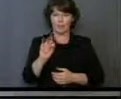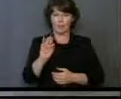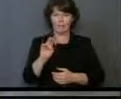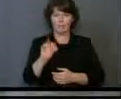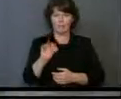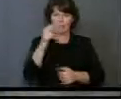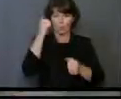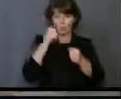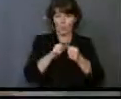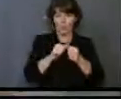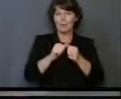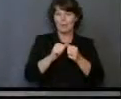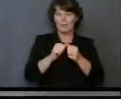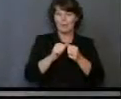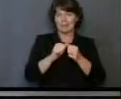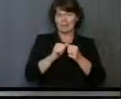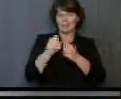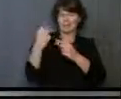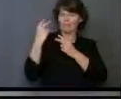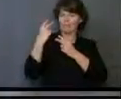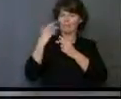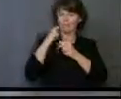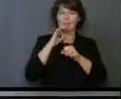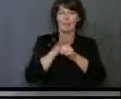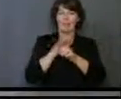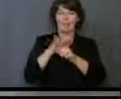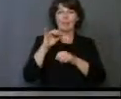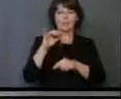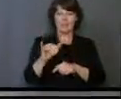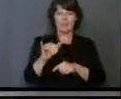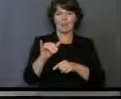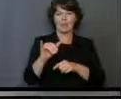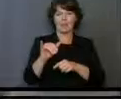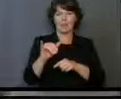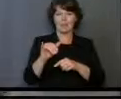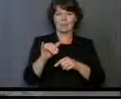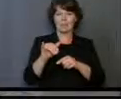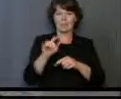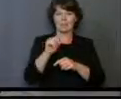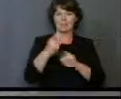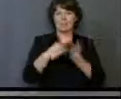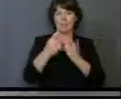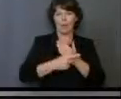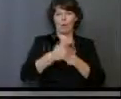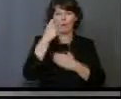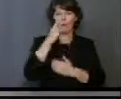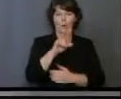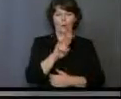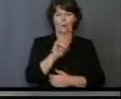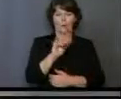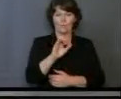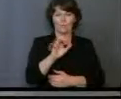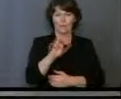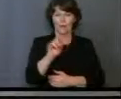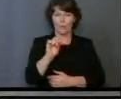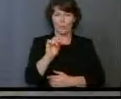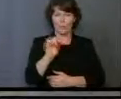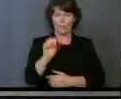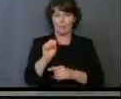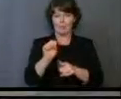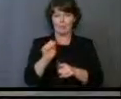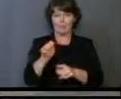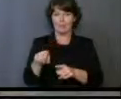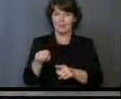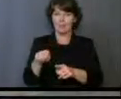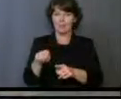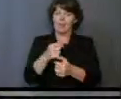and now sainted Vic Ramis, it was the same servant attitude. Love for the